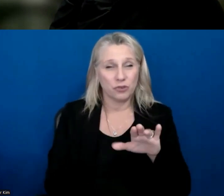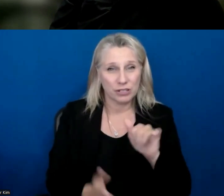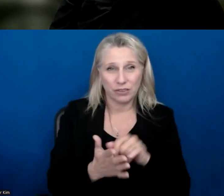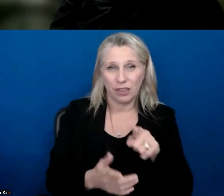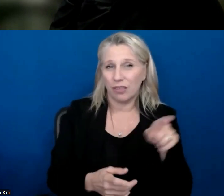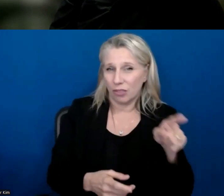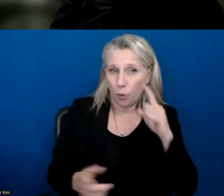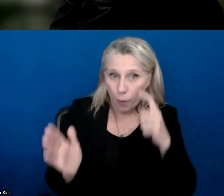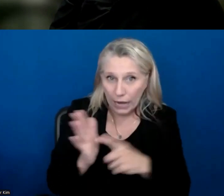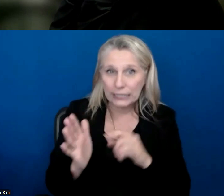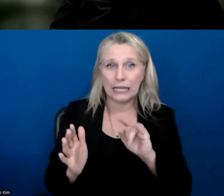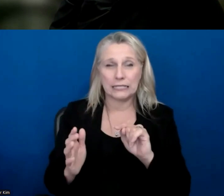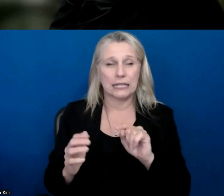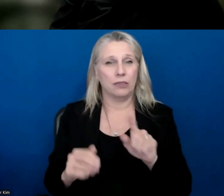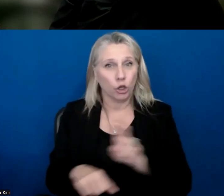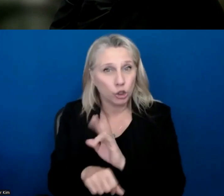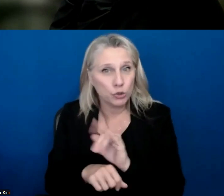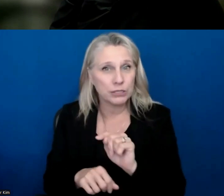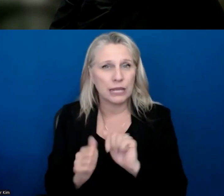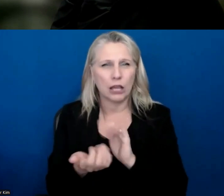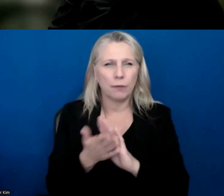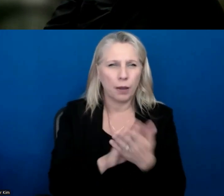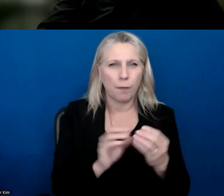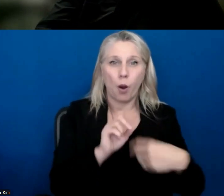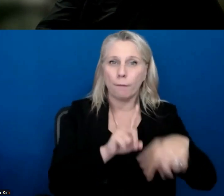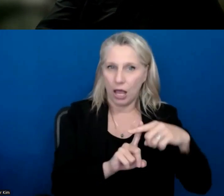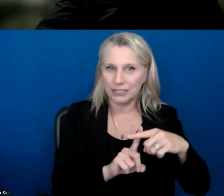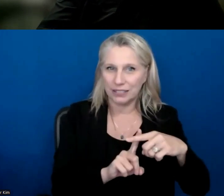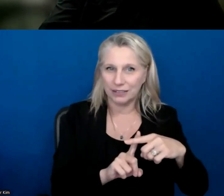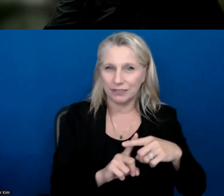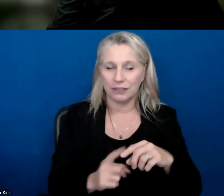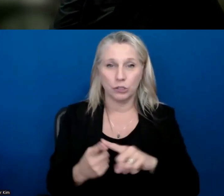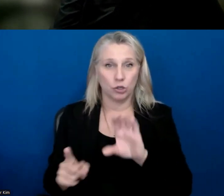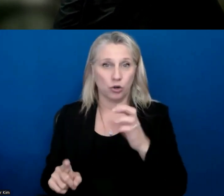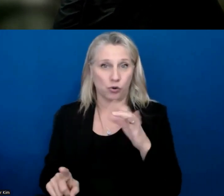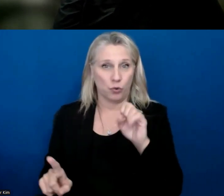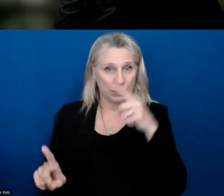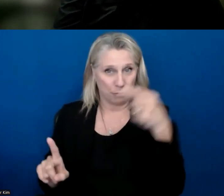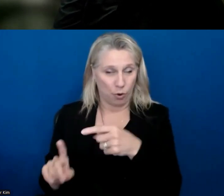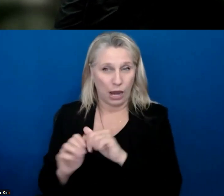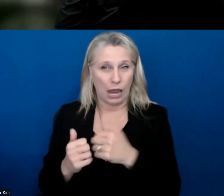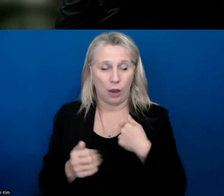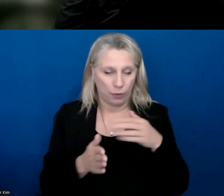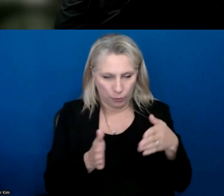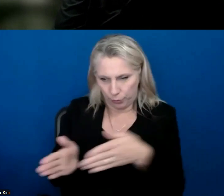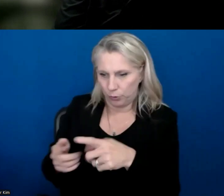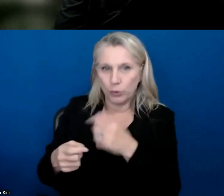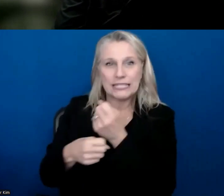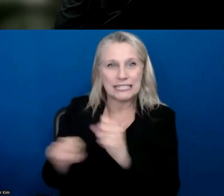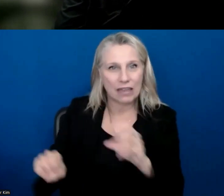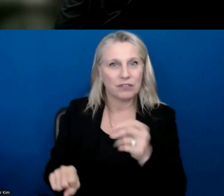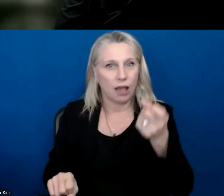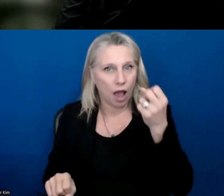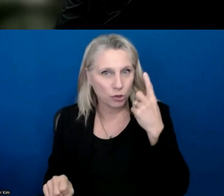they're using it of how can we make this more positive? Um, and to Chris's point, how do we direct them to be safe and understand,